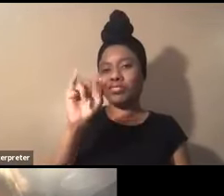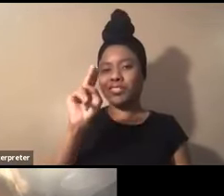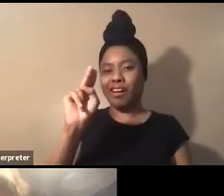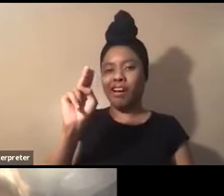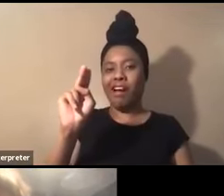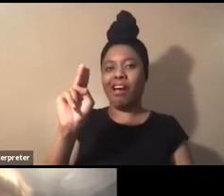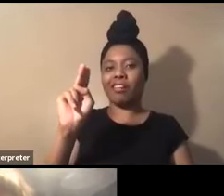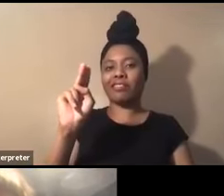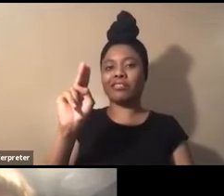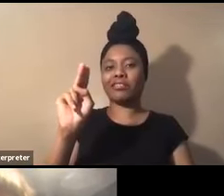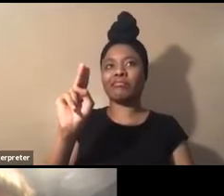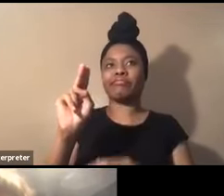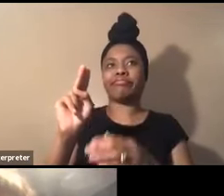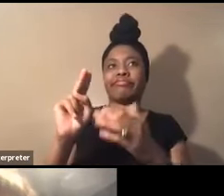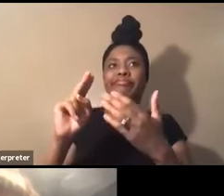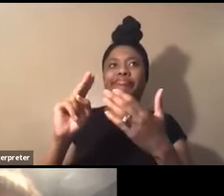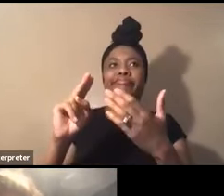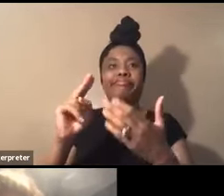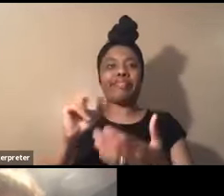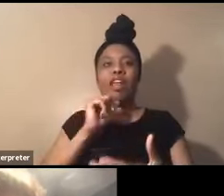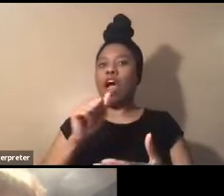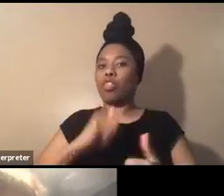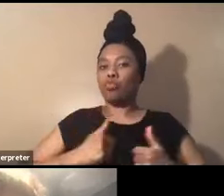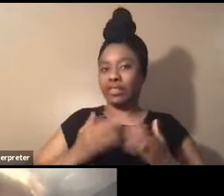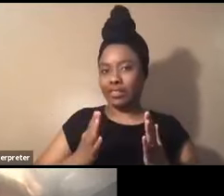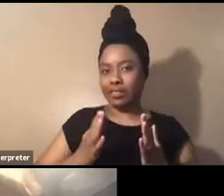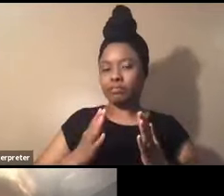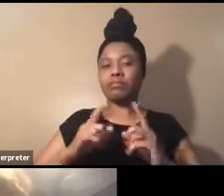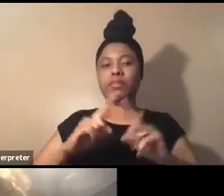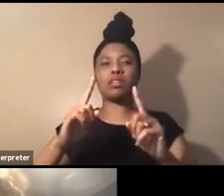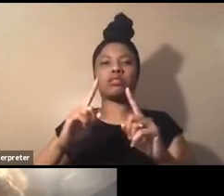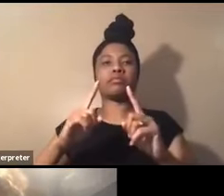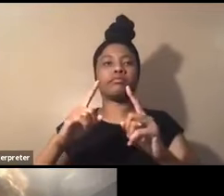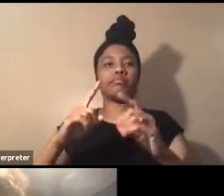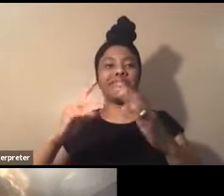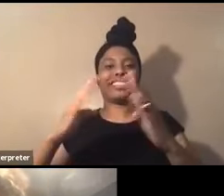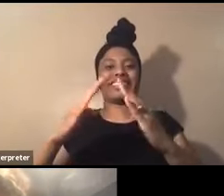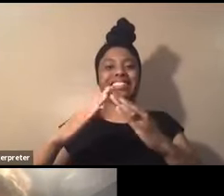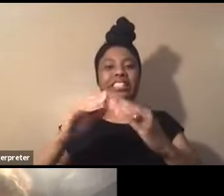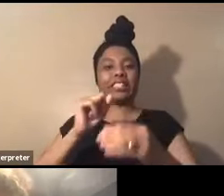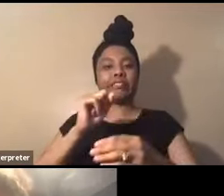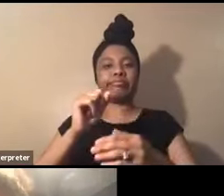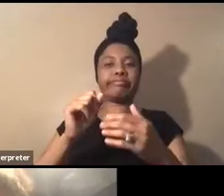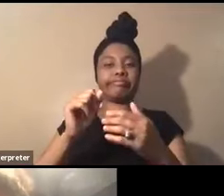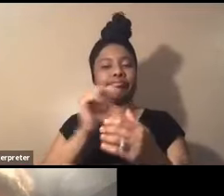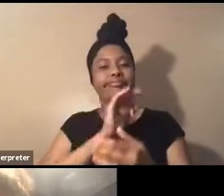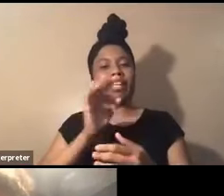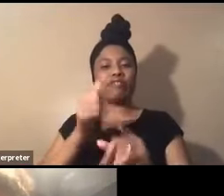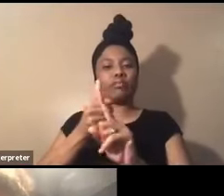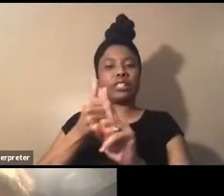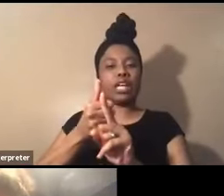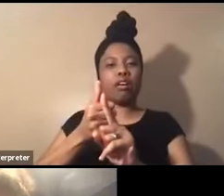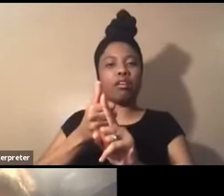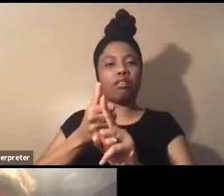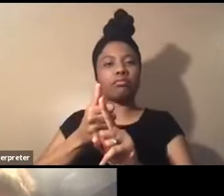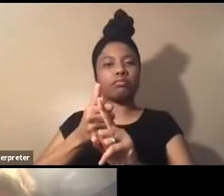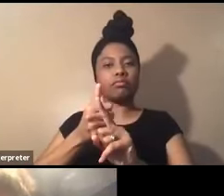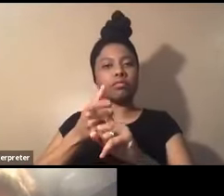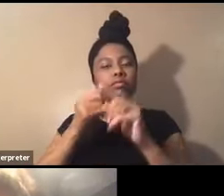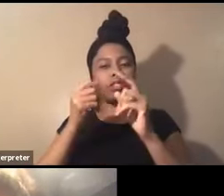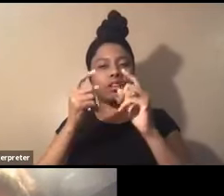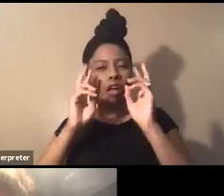not the residents can not only commemorate Juneteenth, um, but also honor the black people